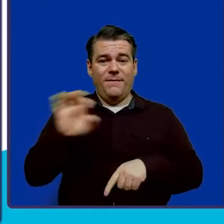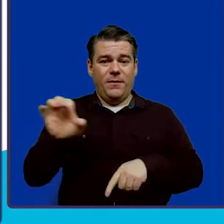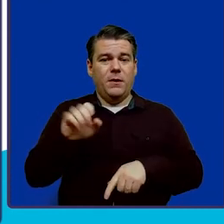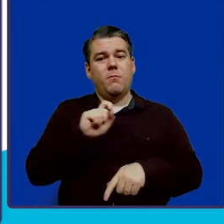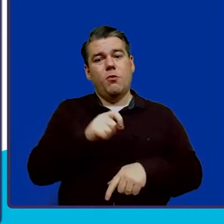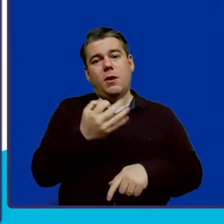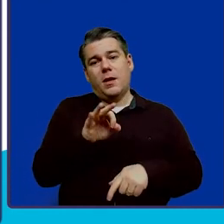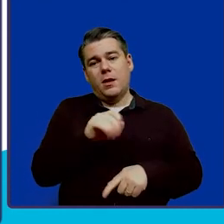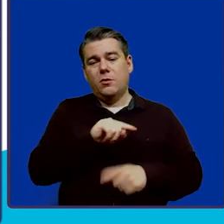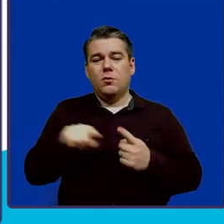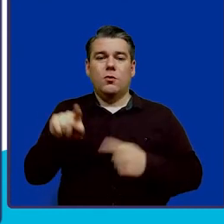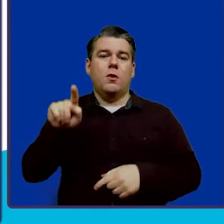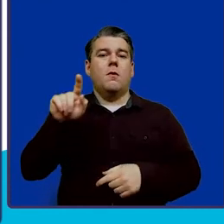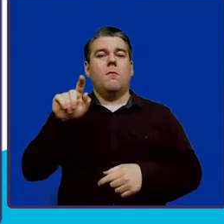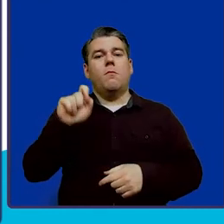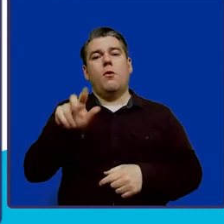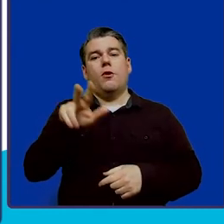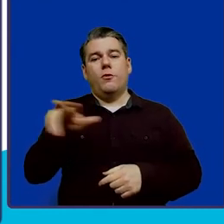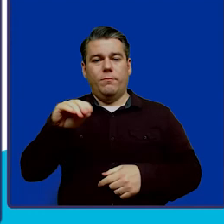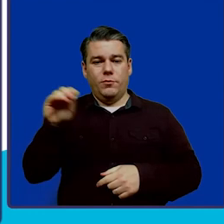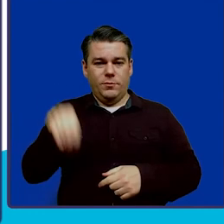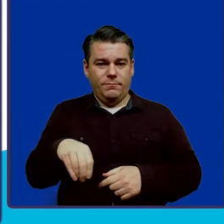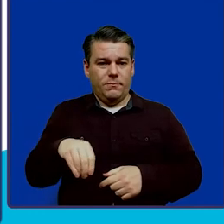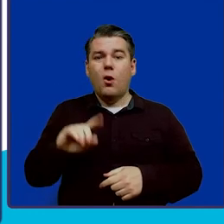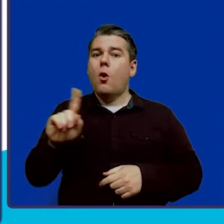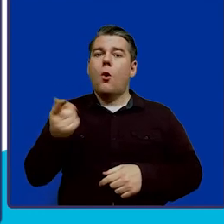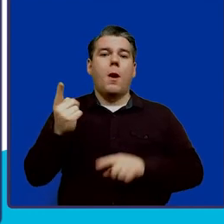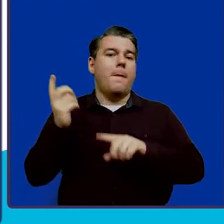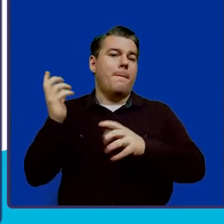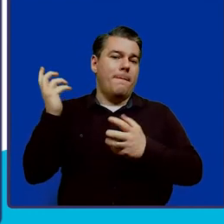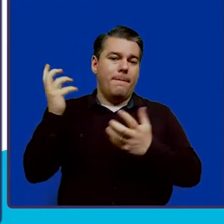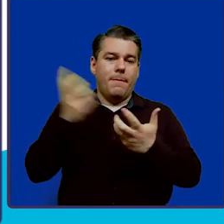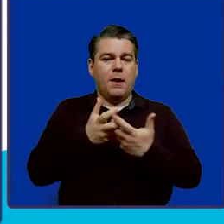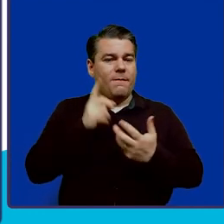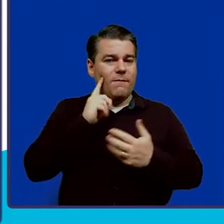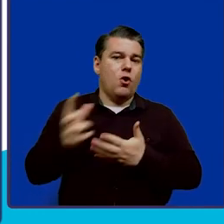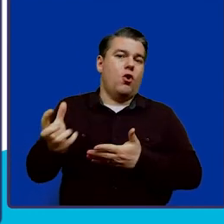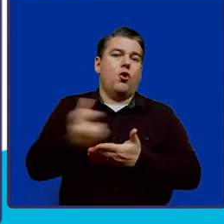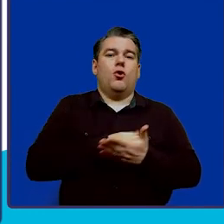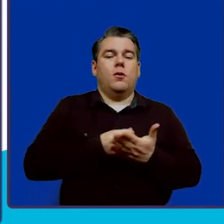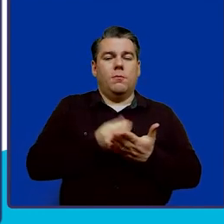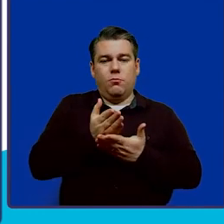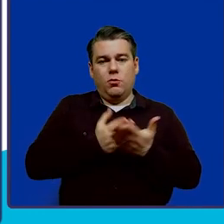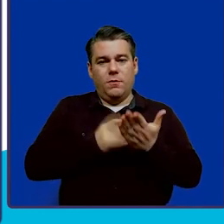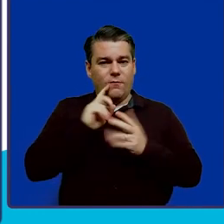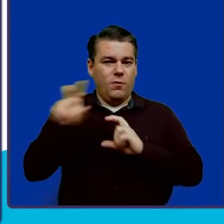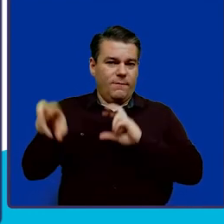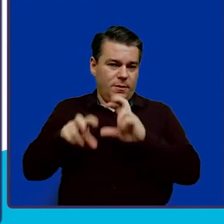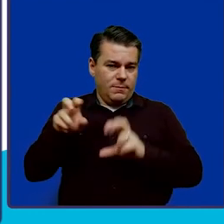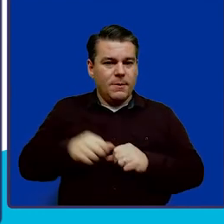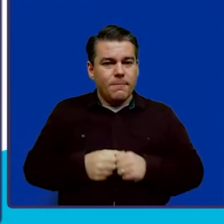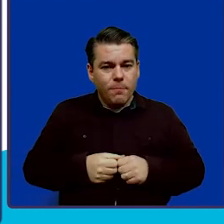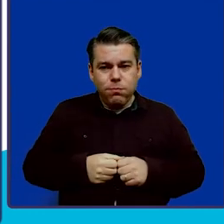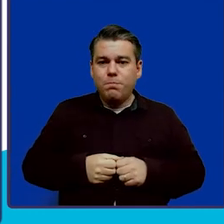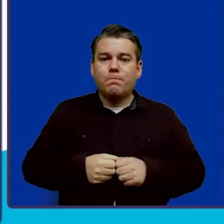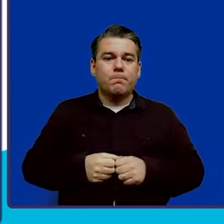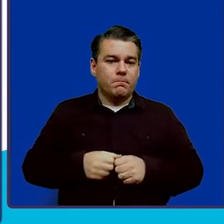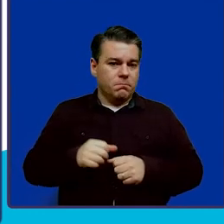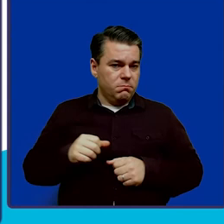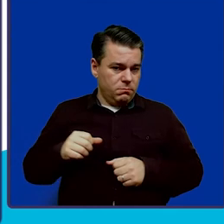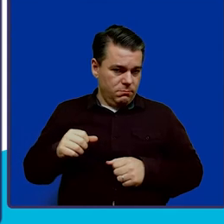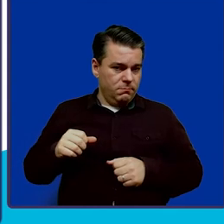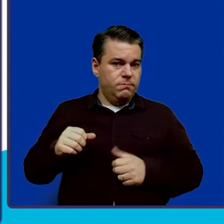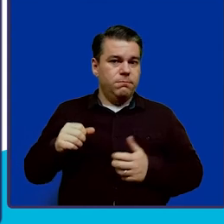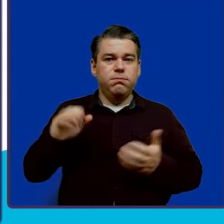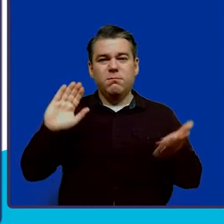0.33 percent. And this applies only to the earnings portion of the investments. And this is very comparable to